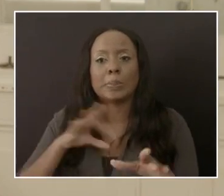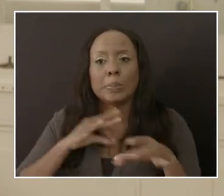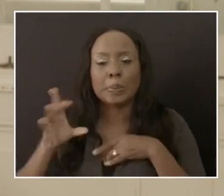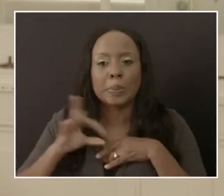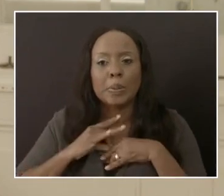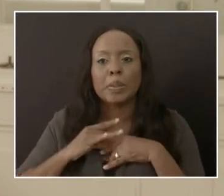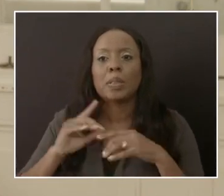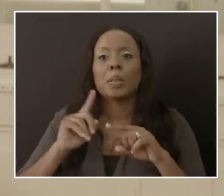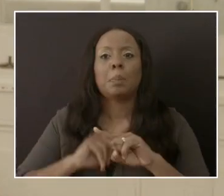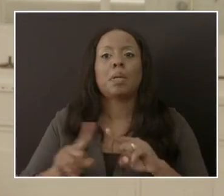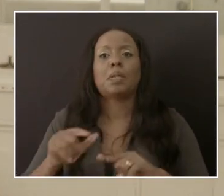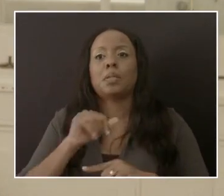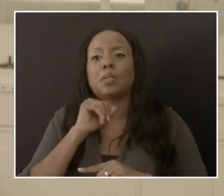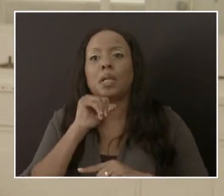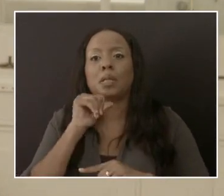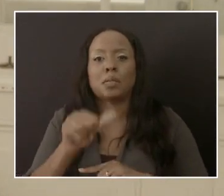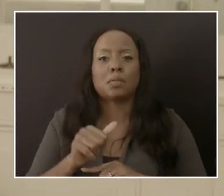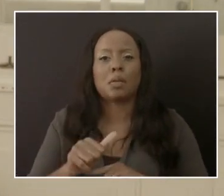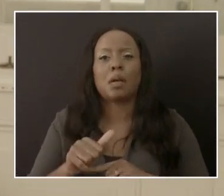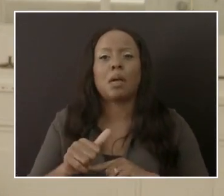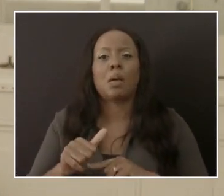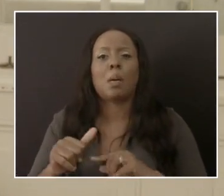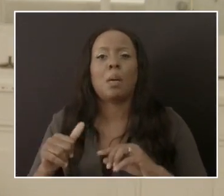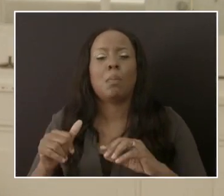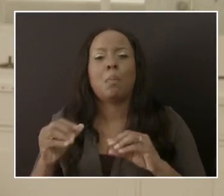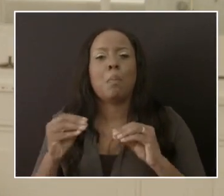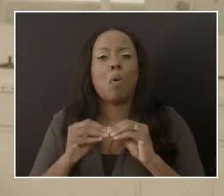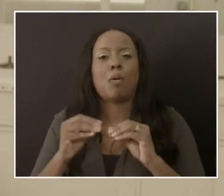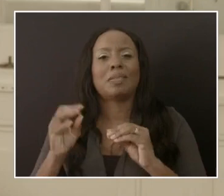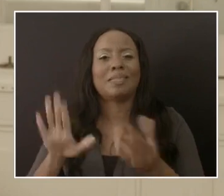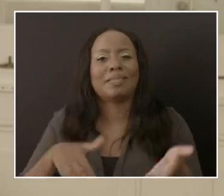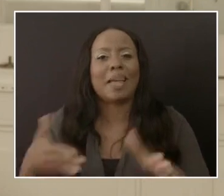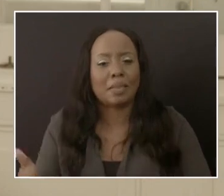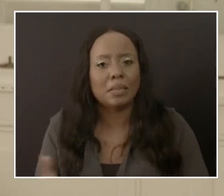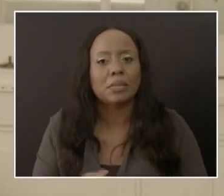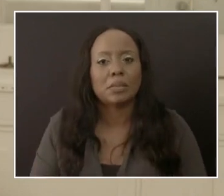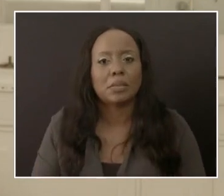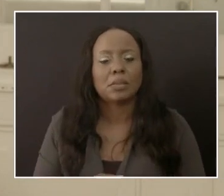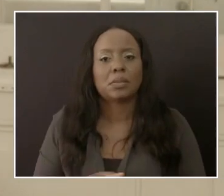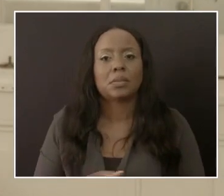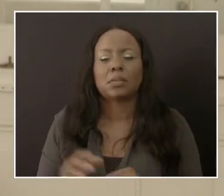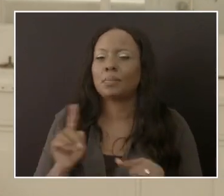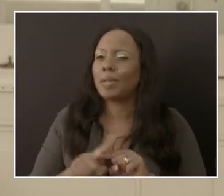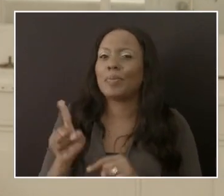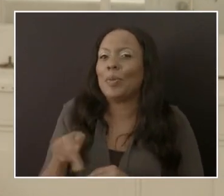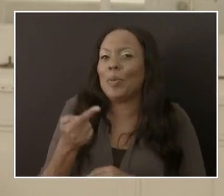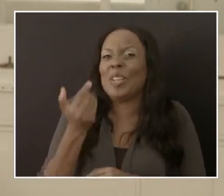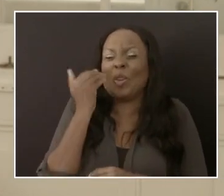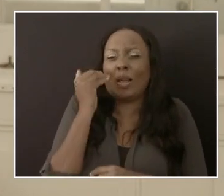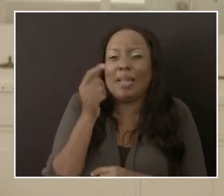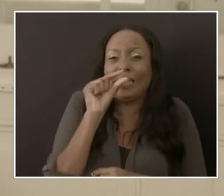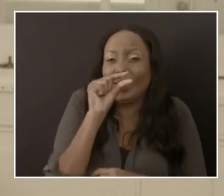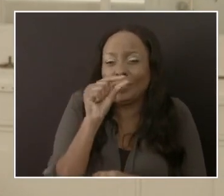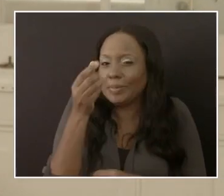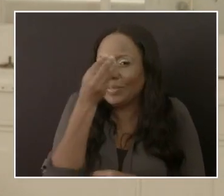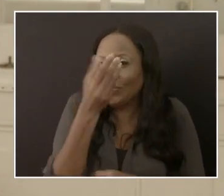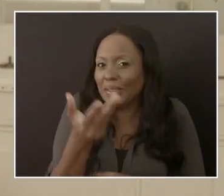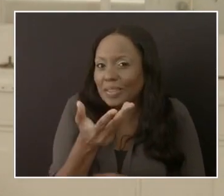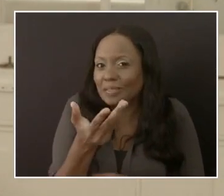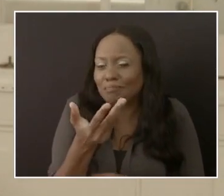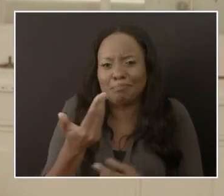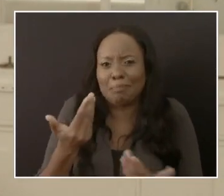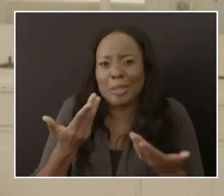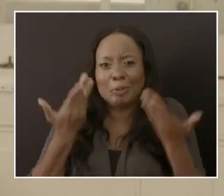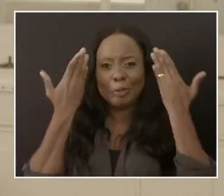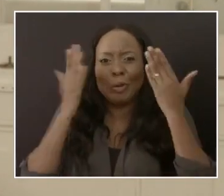it was initially. But we are only a few days into understanding the